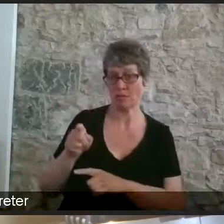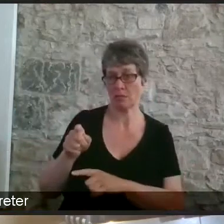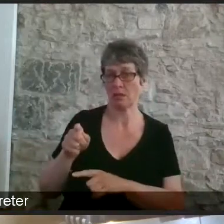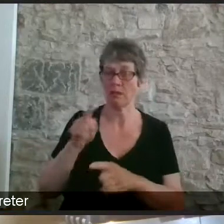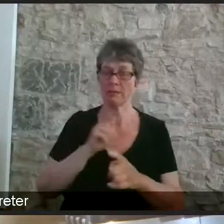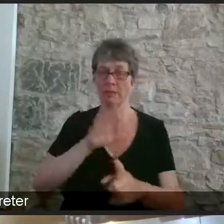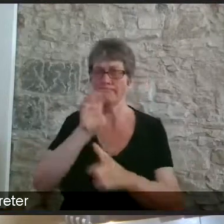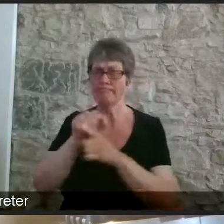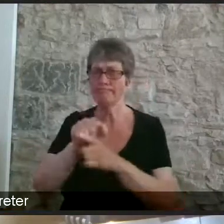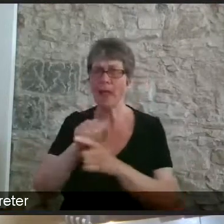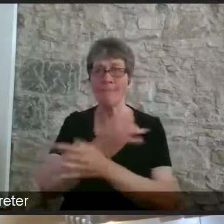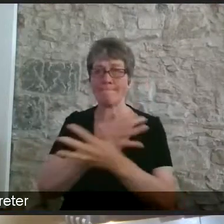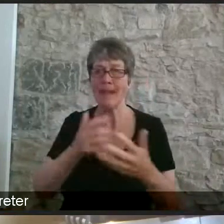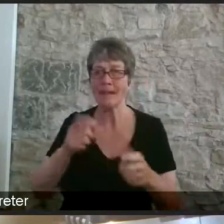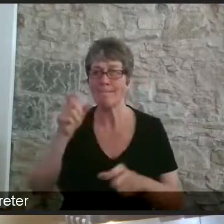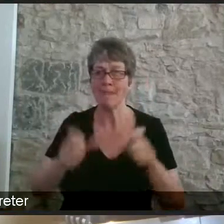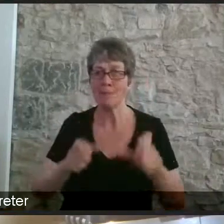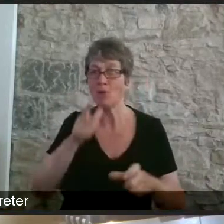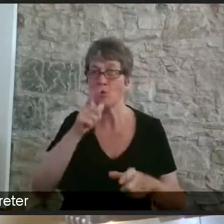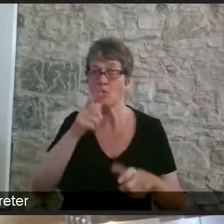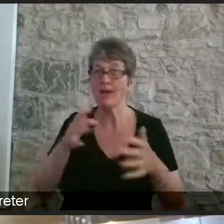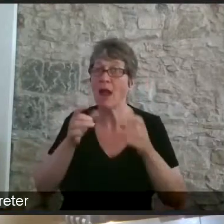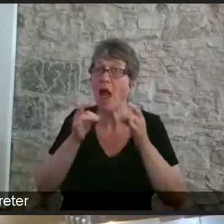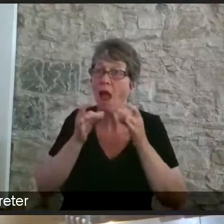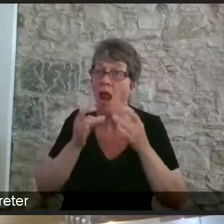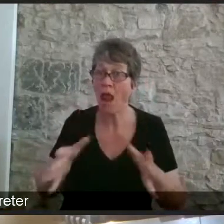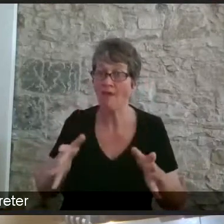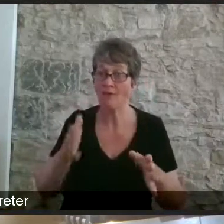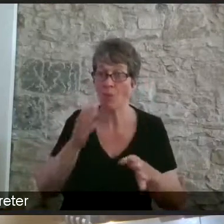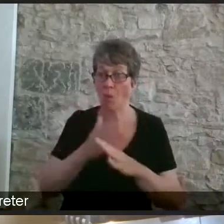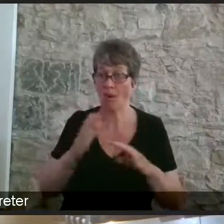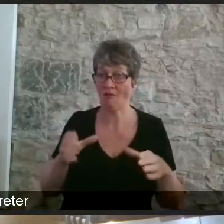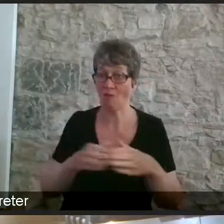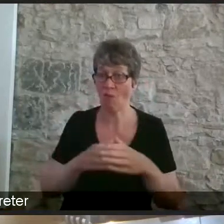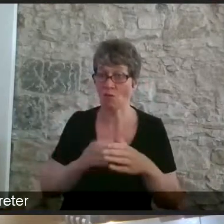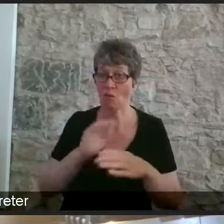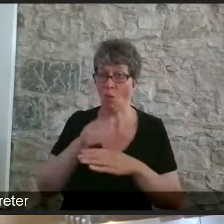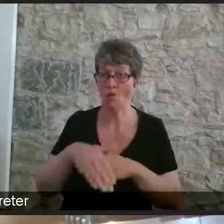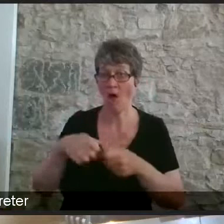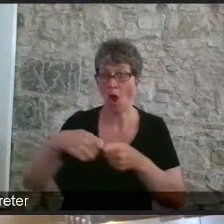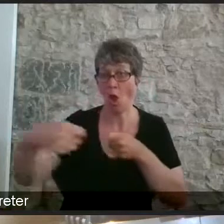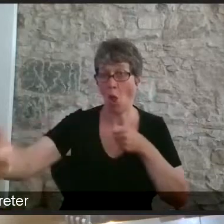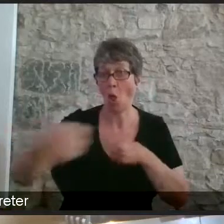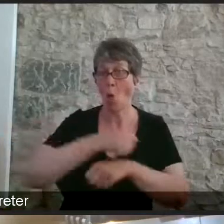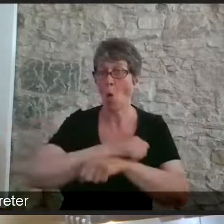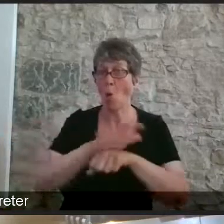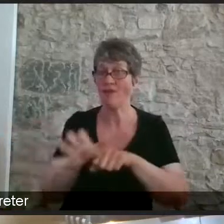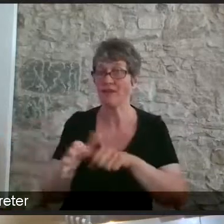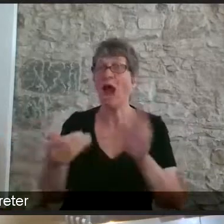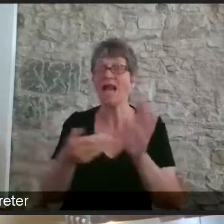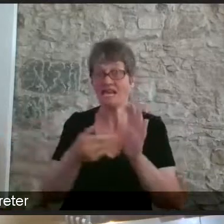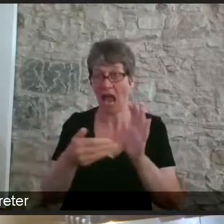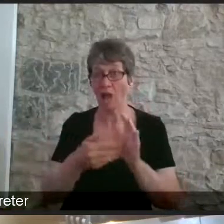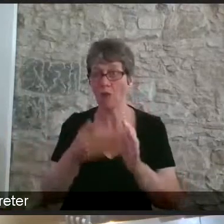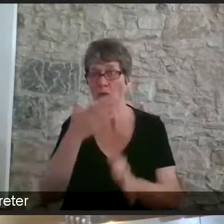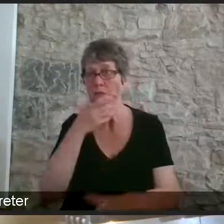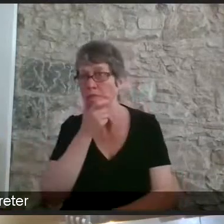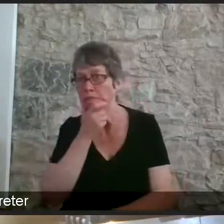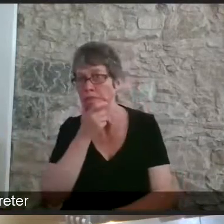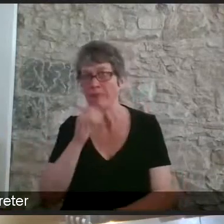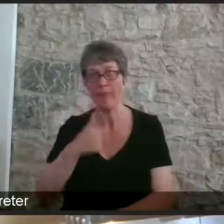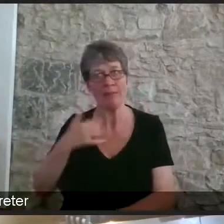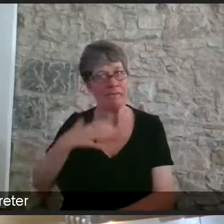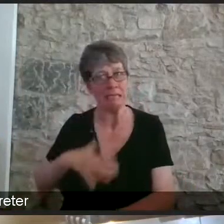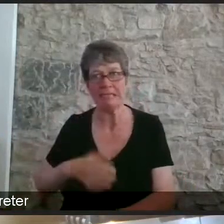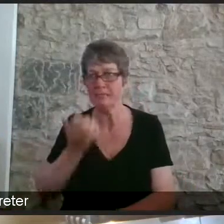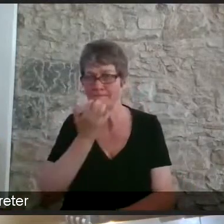long COVID, are now considering or returning to the workforce because of the cost of living crisis. They